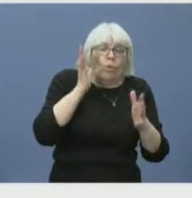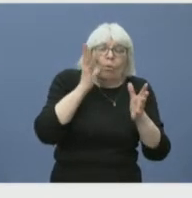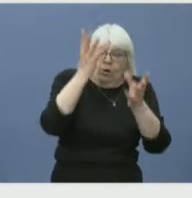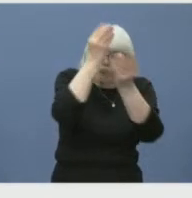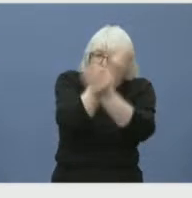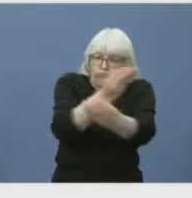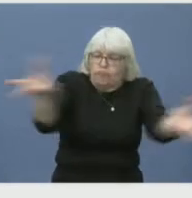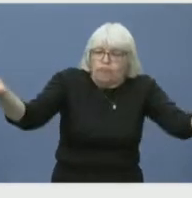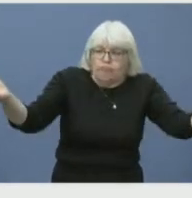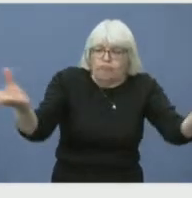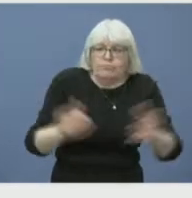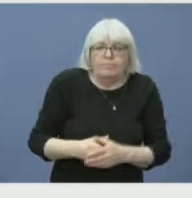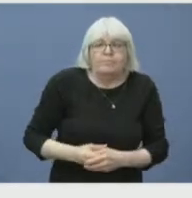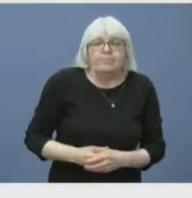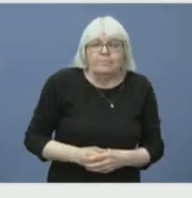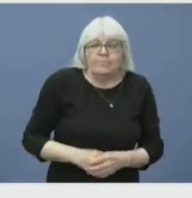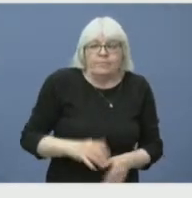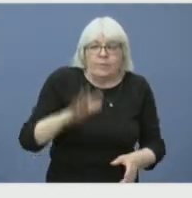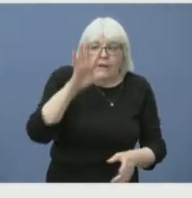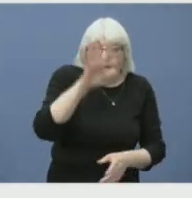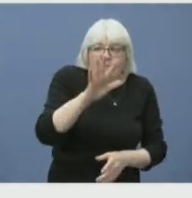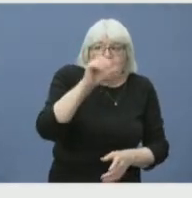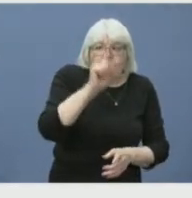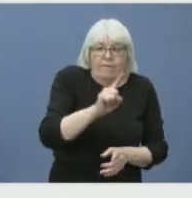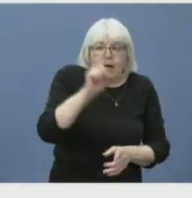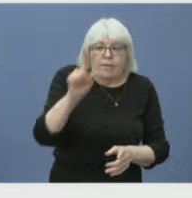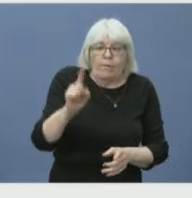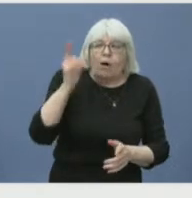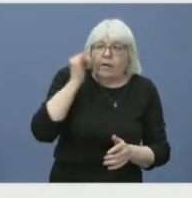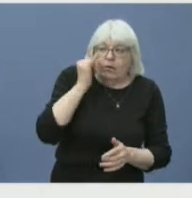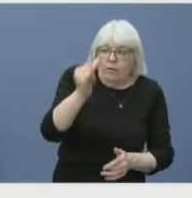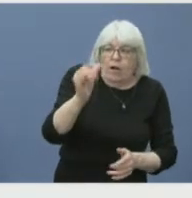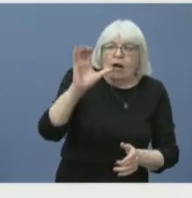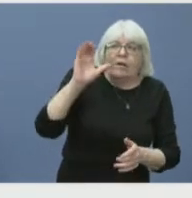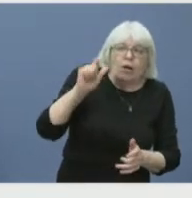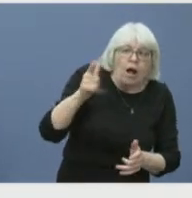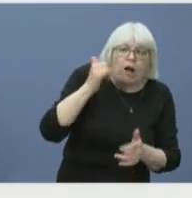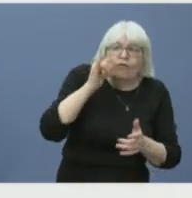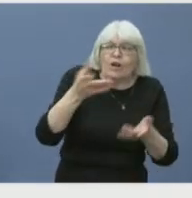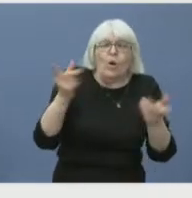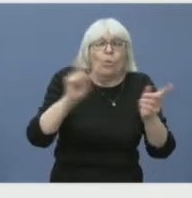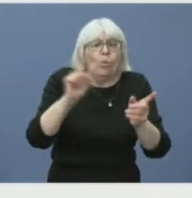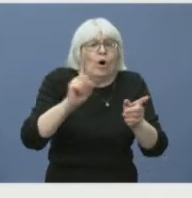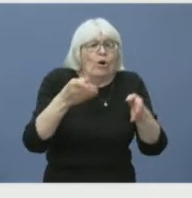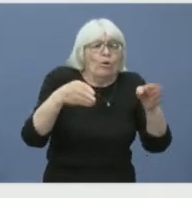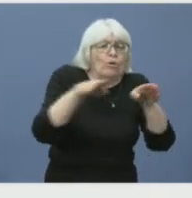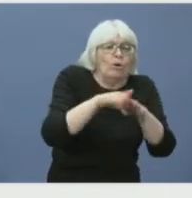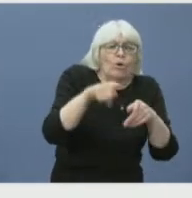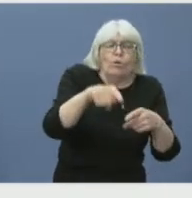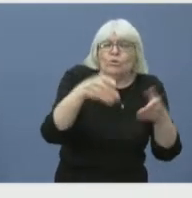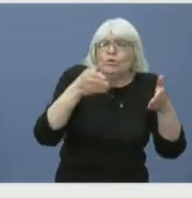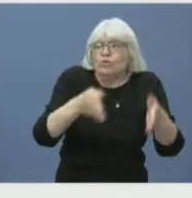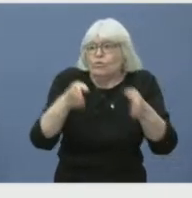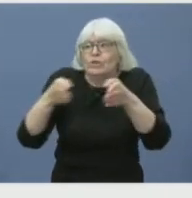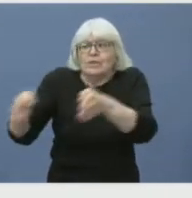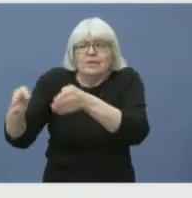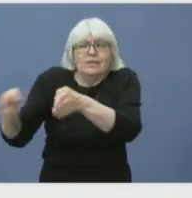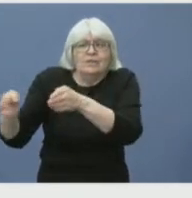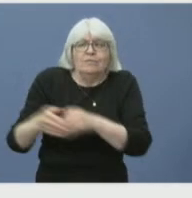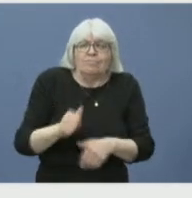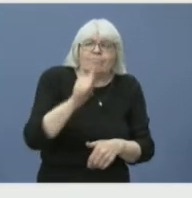Please call 511 for the latest information on road closures. Thank you again for your continued strength and patience.